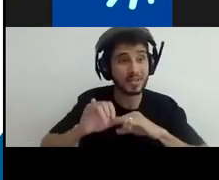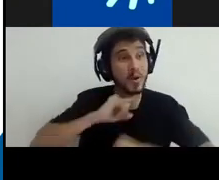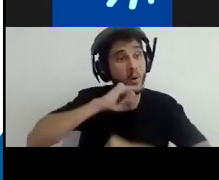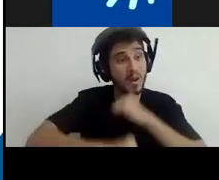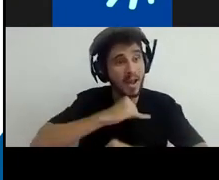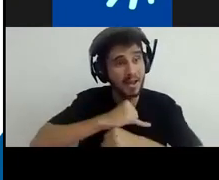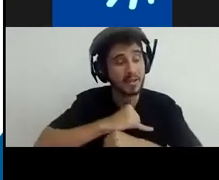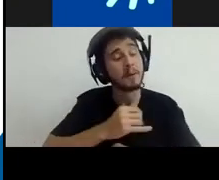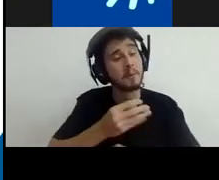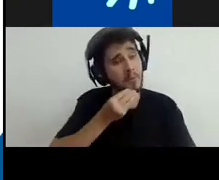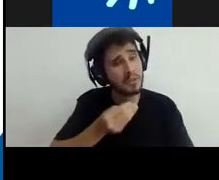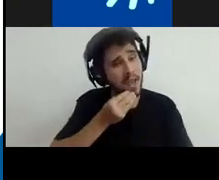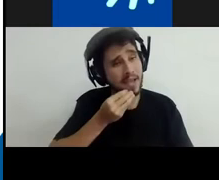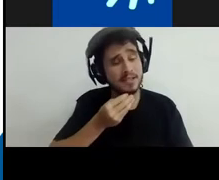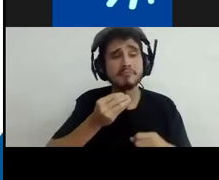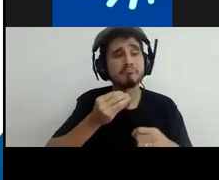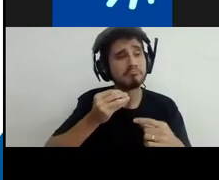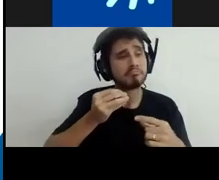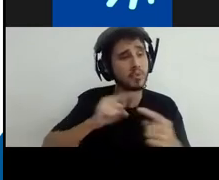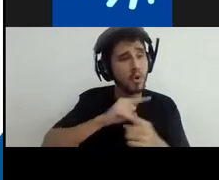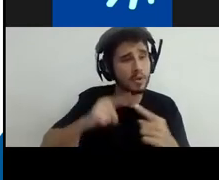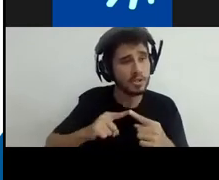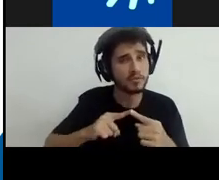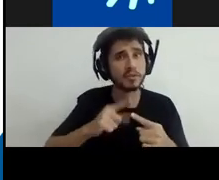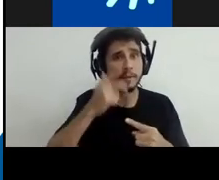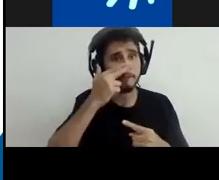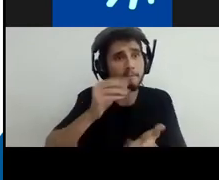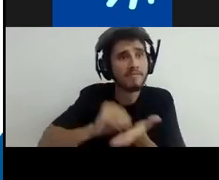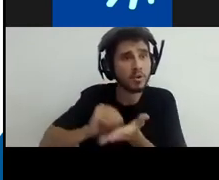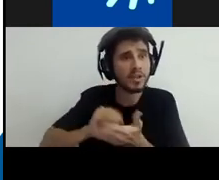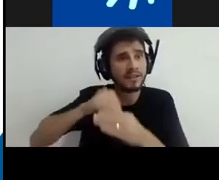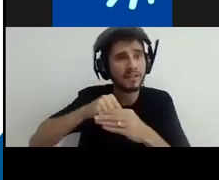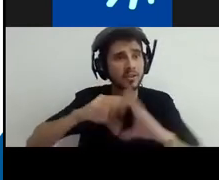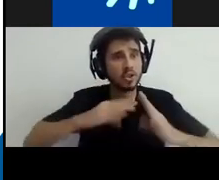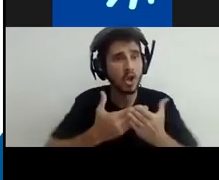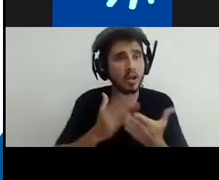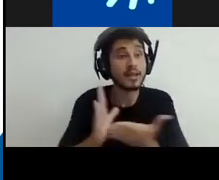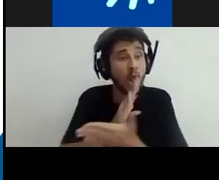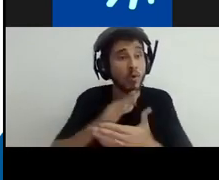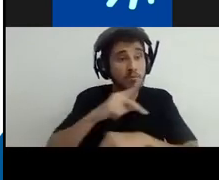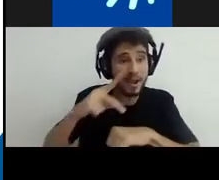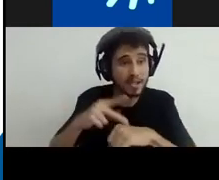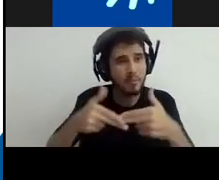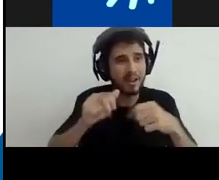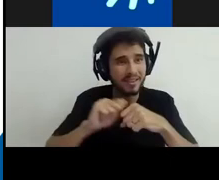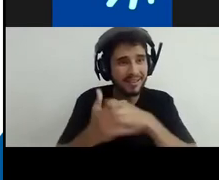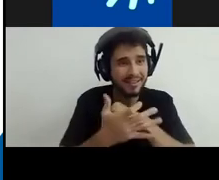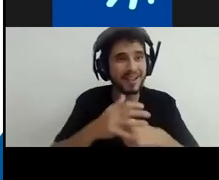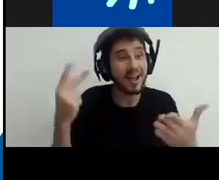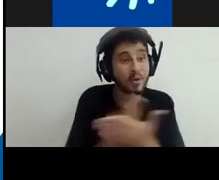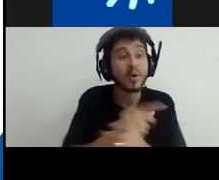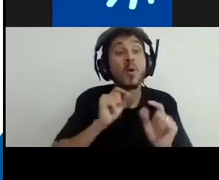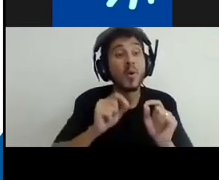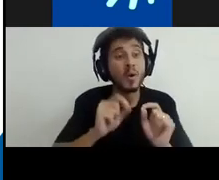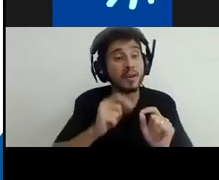within reach of schools. Some countries switched to television and radio to compensate for the lack